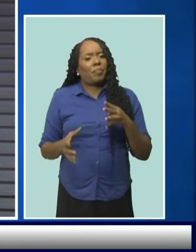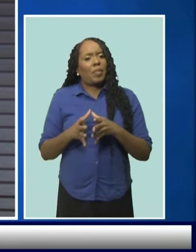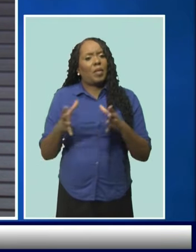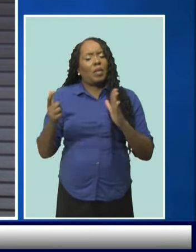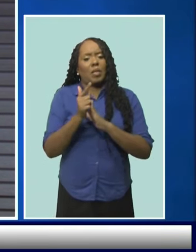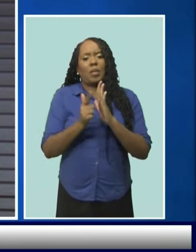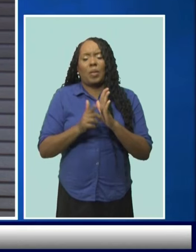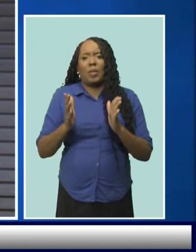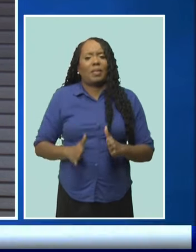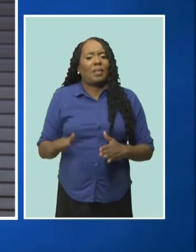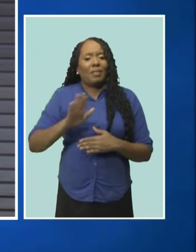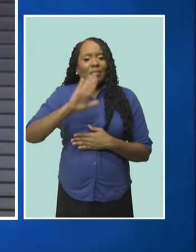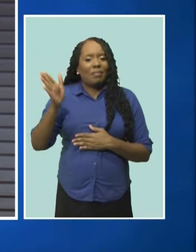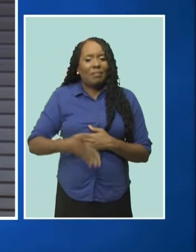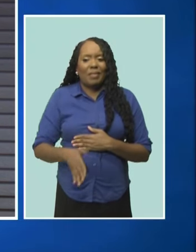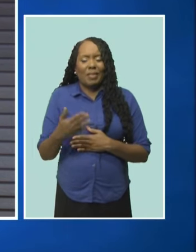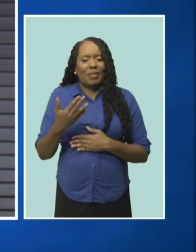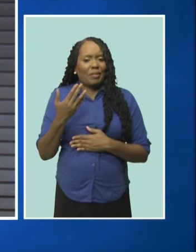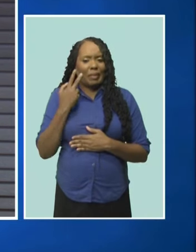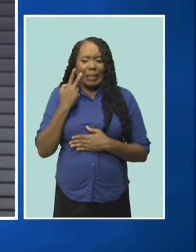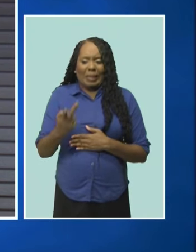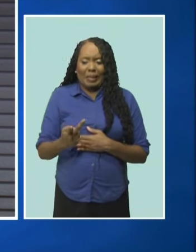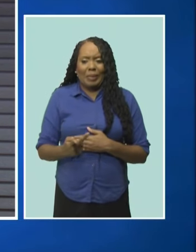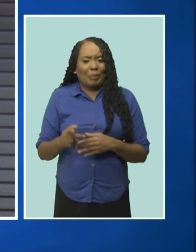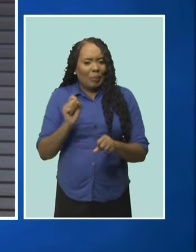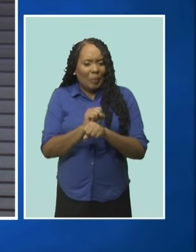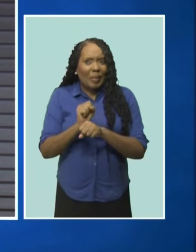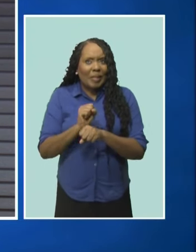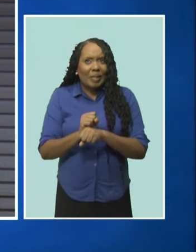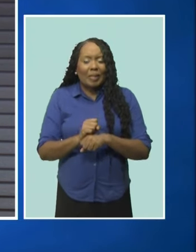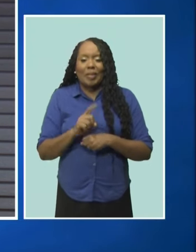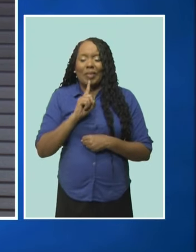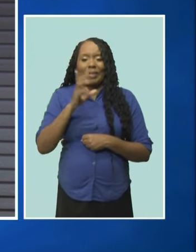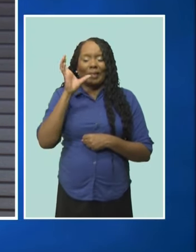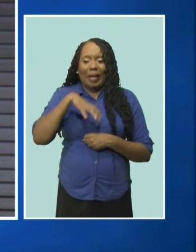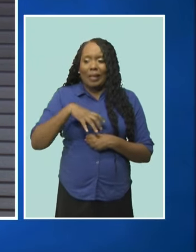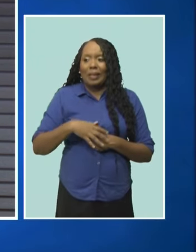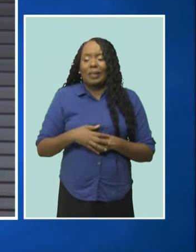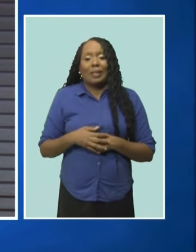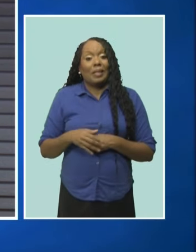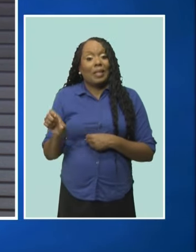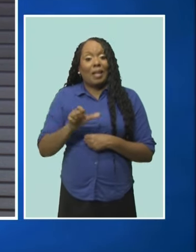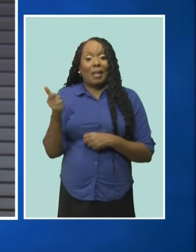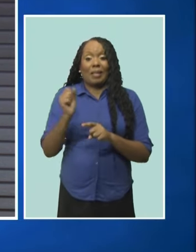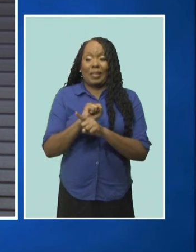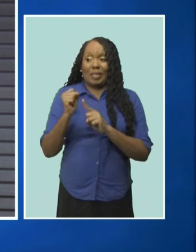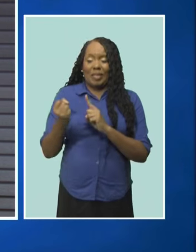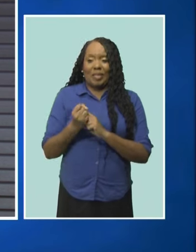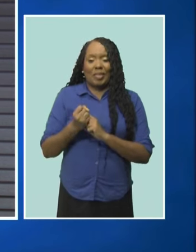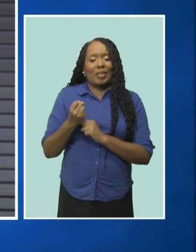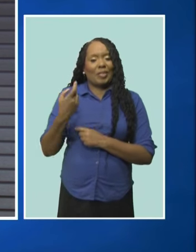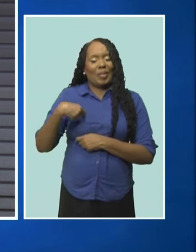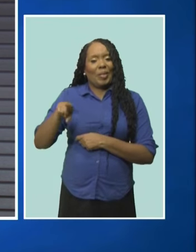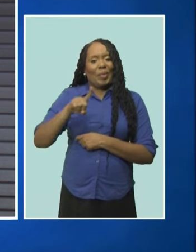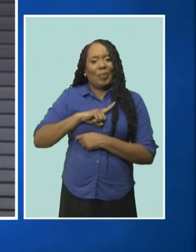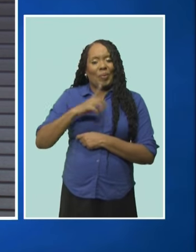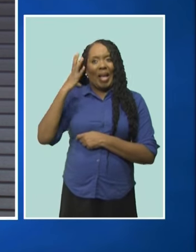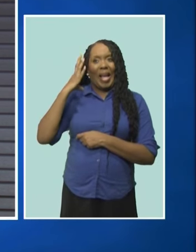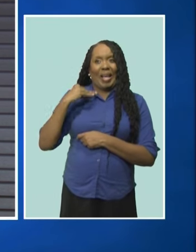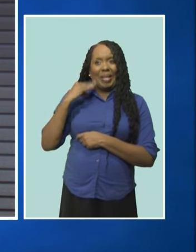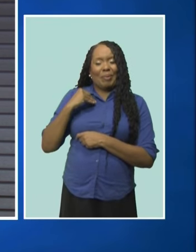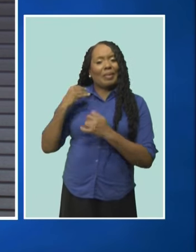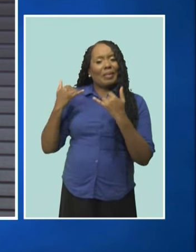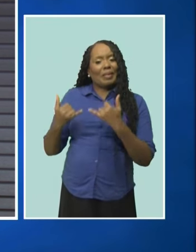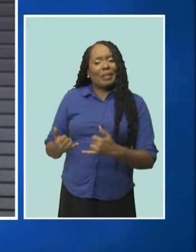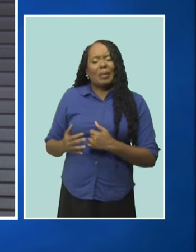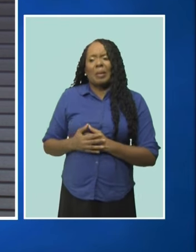have ever seen them in action. And the other strange and ironic situation we have is that with such a